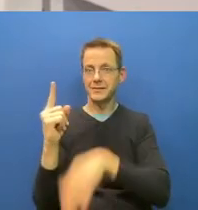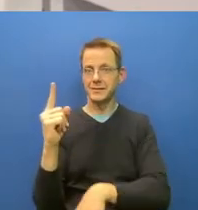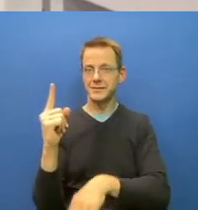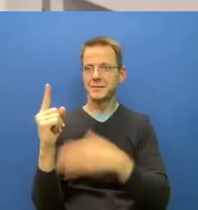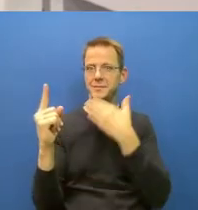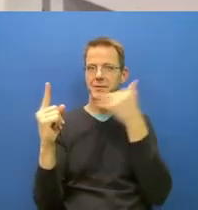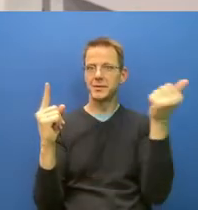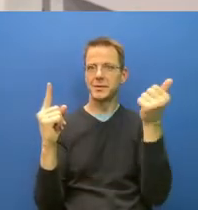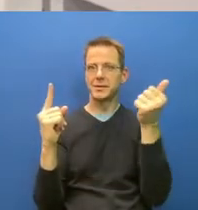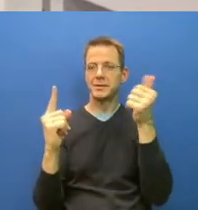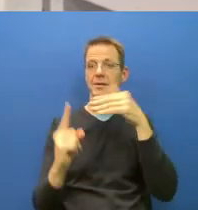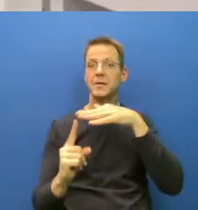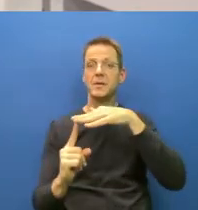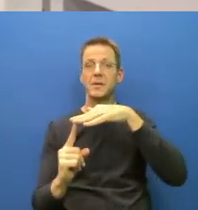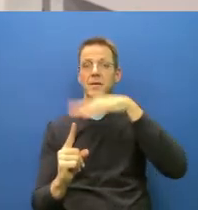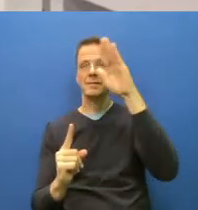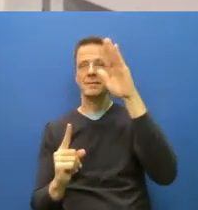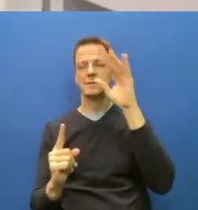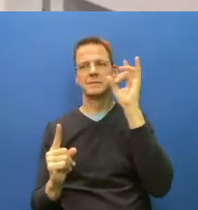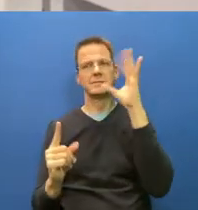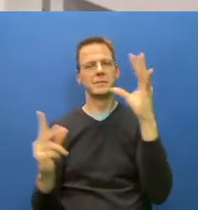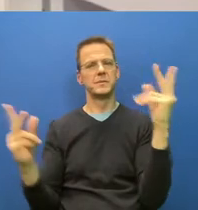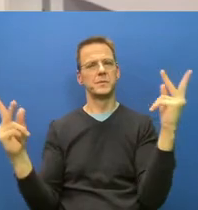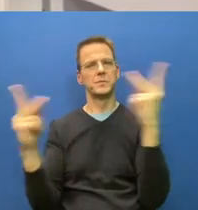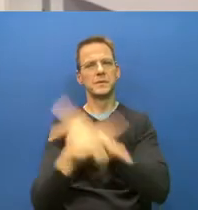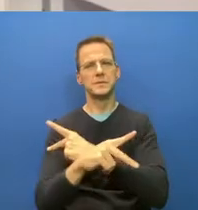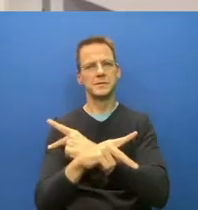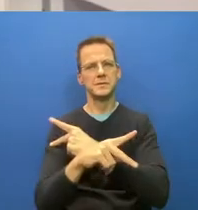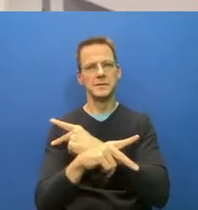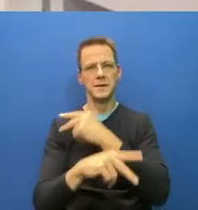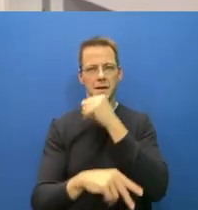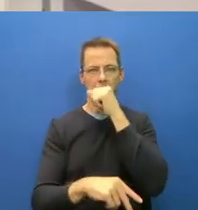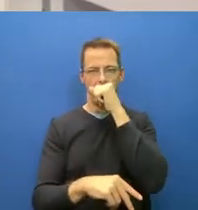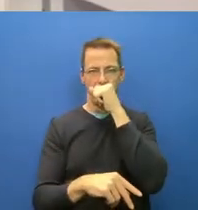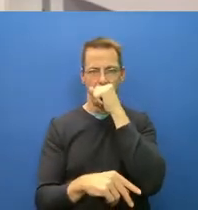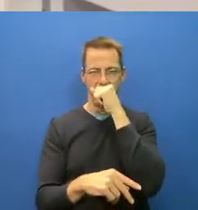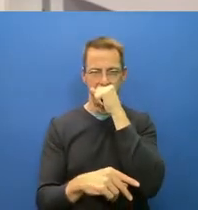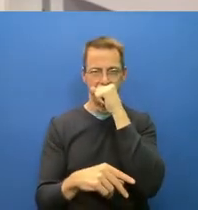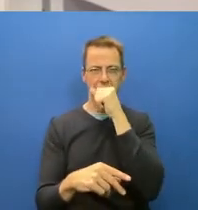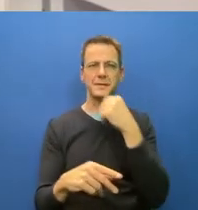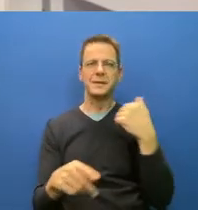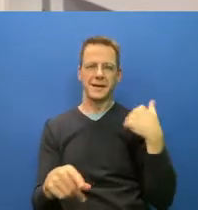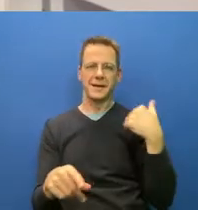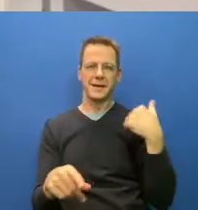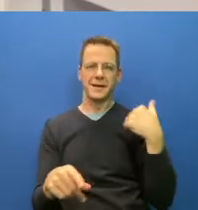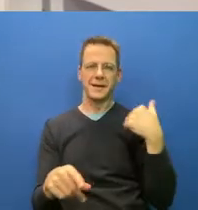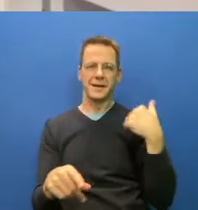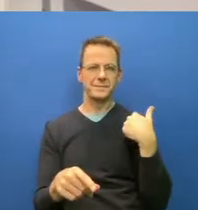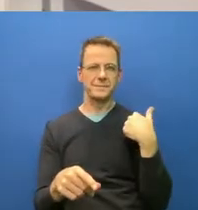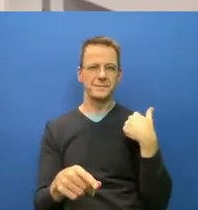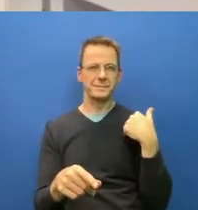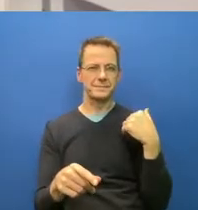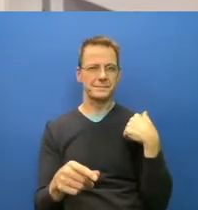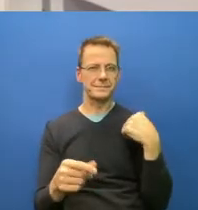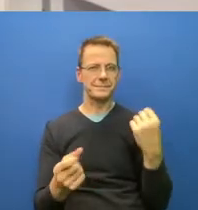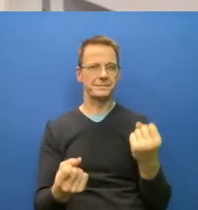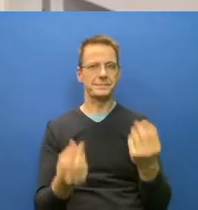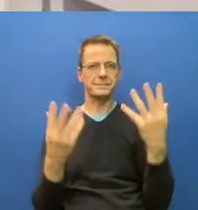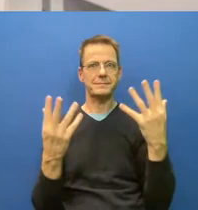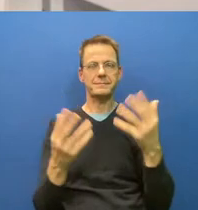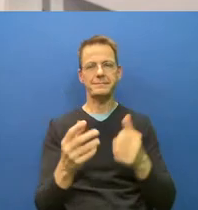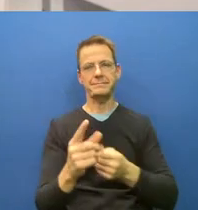the prevalence is what's going to drive impact on your hospitals and intensive care units and what's going to drive deaths.